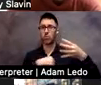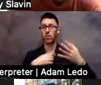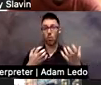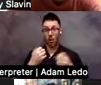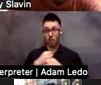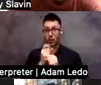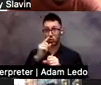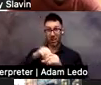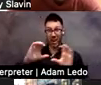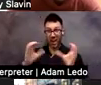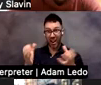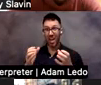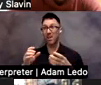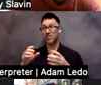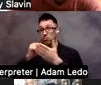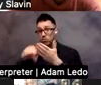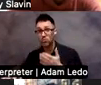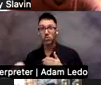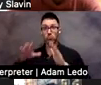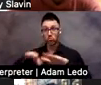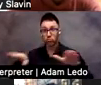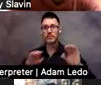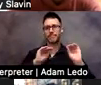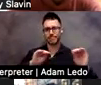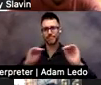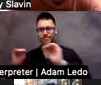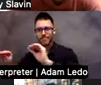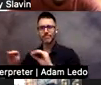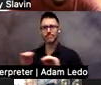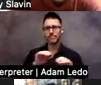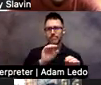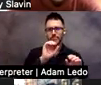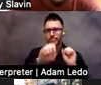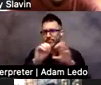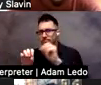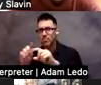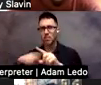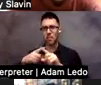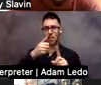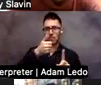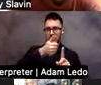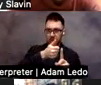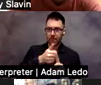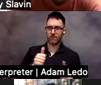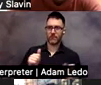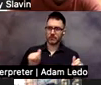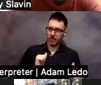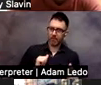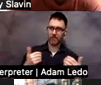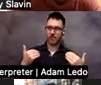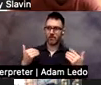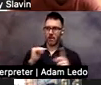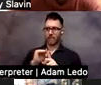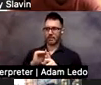to our students, to our children, so that they can ask for what they want on their own. Because you might not always have the